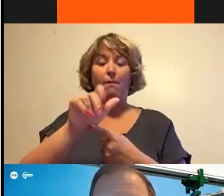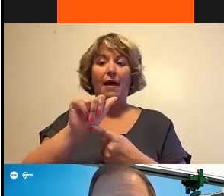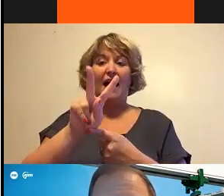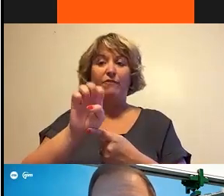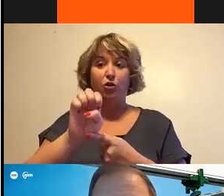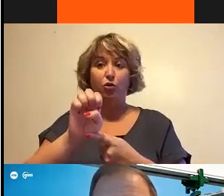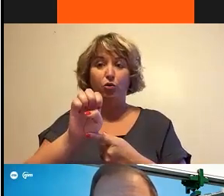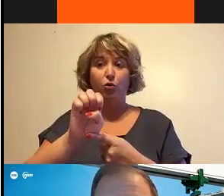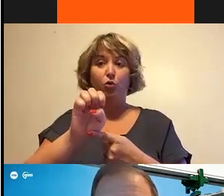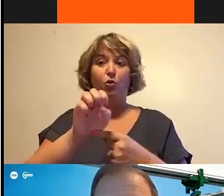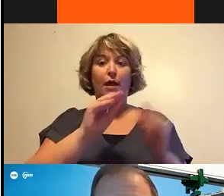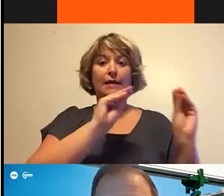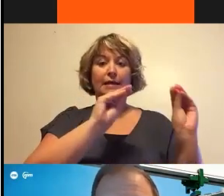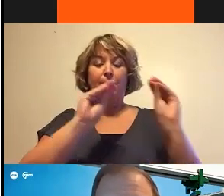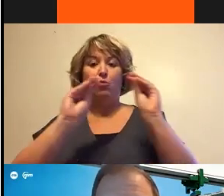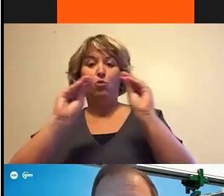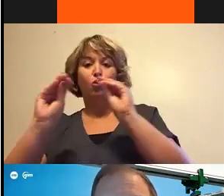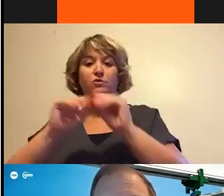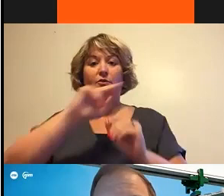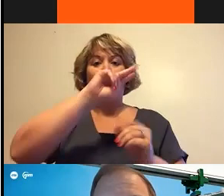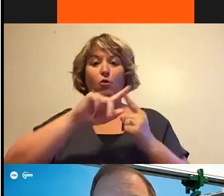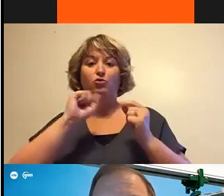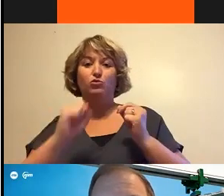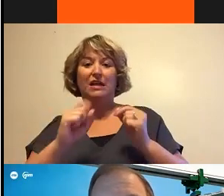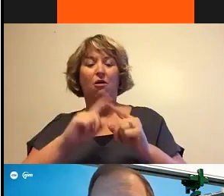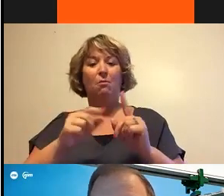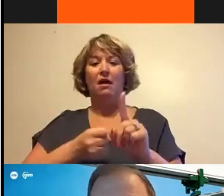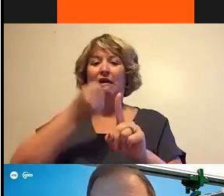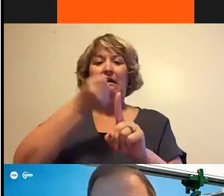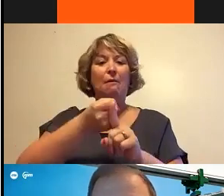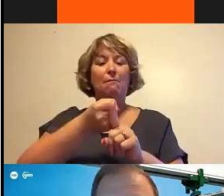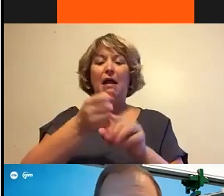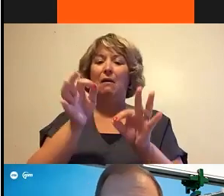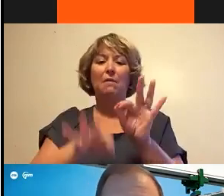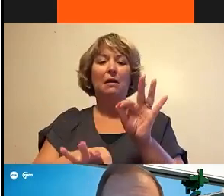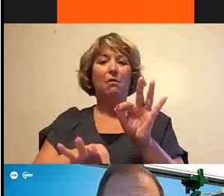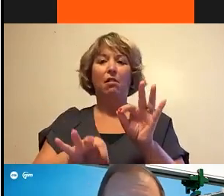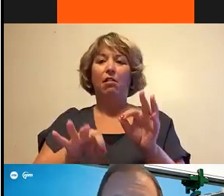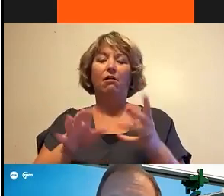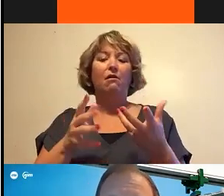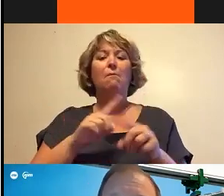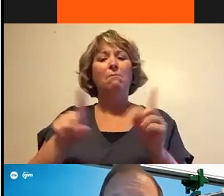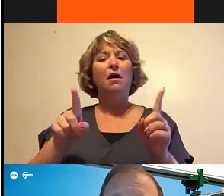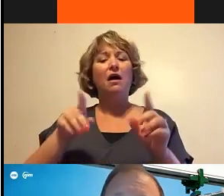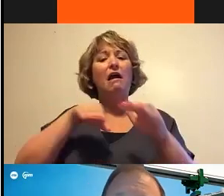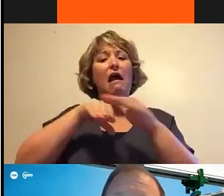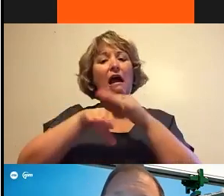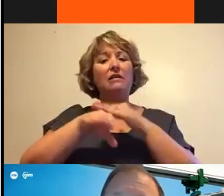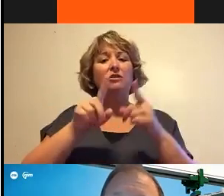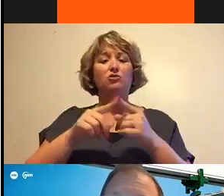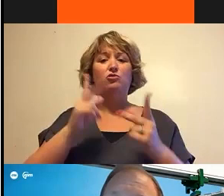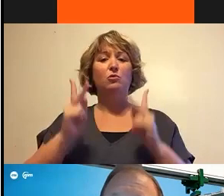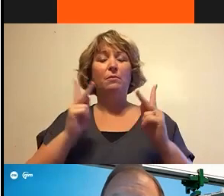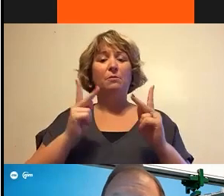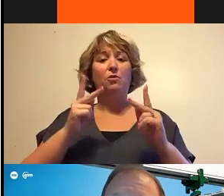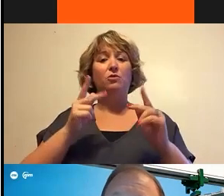I will say that these impacts are minimal, but there will be impacts to the residents access to private garages and parking spots while the